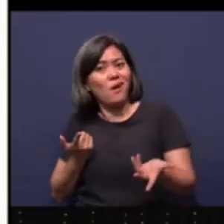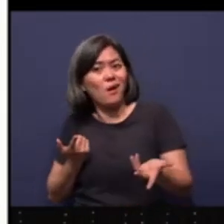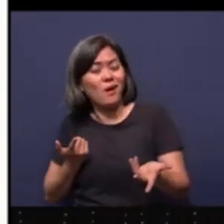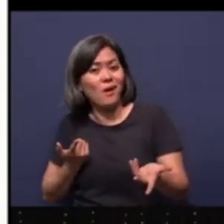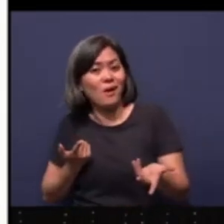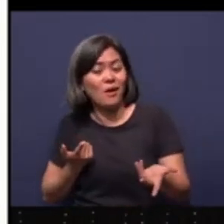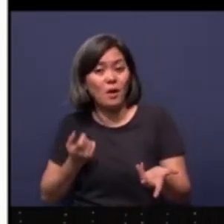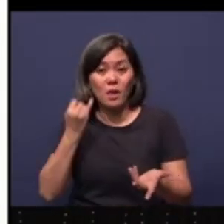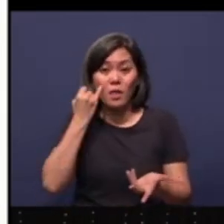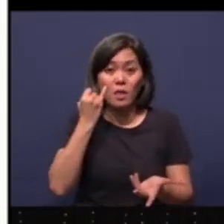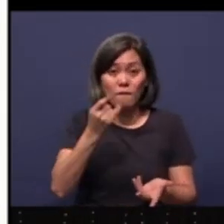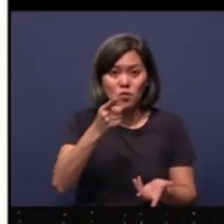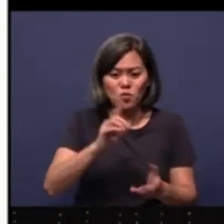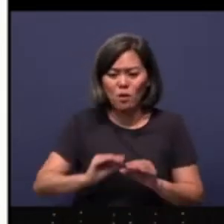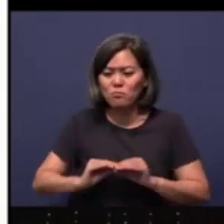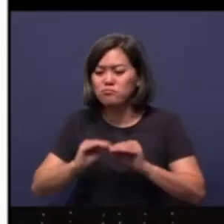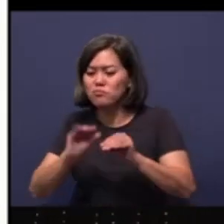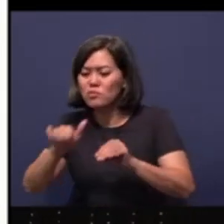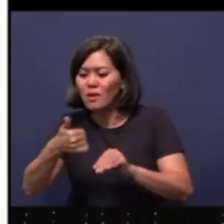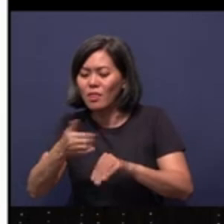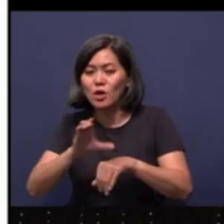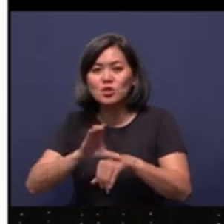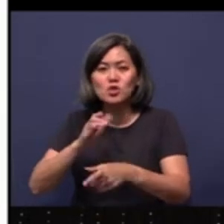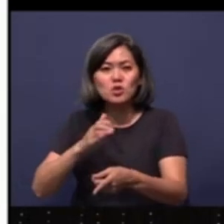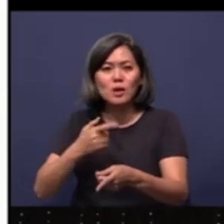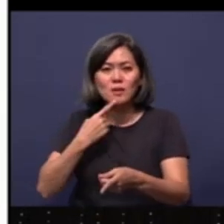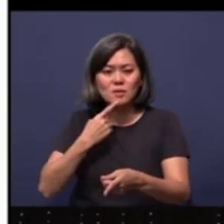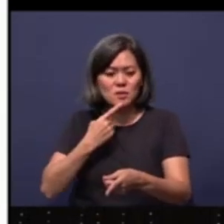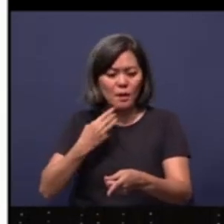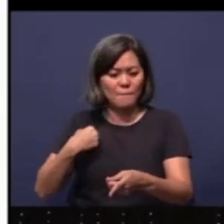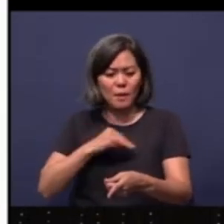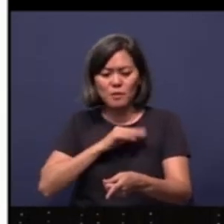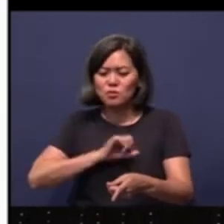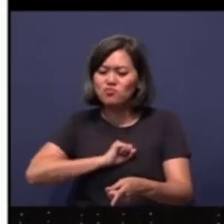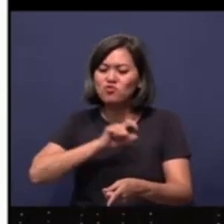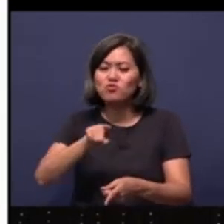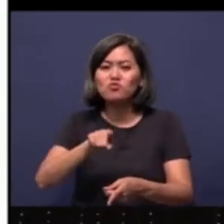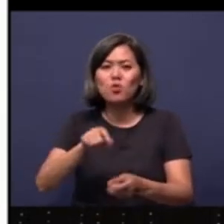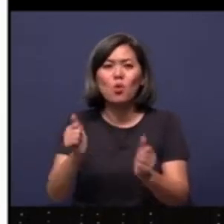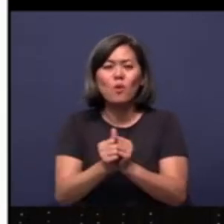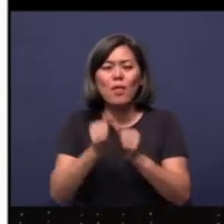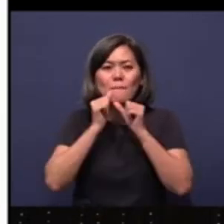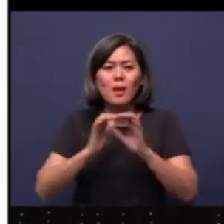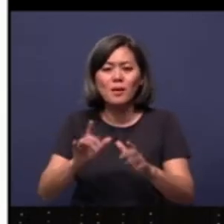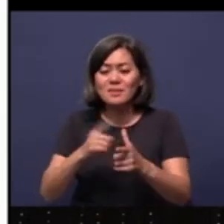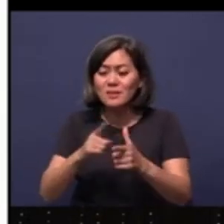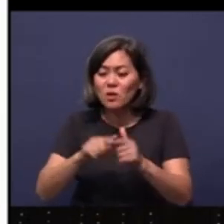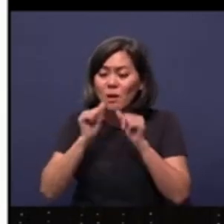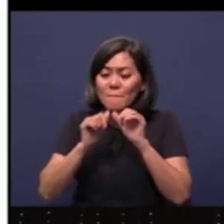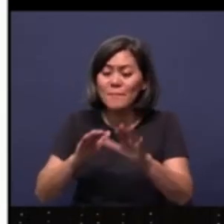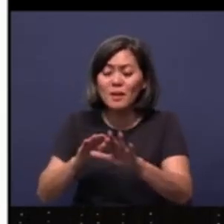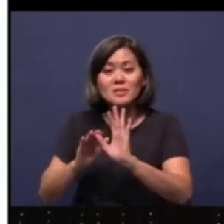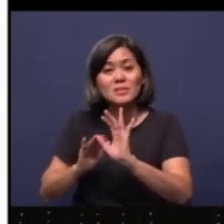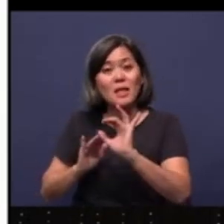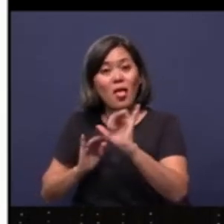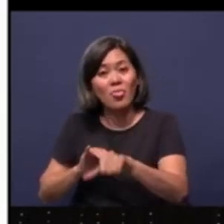And if you are moving to another church, I say take your membership with you, with our blessings, so that you can bless that church over there,